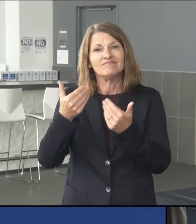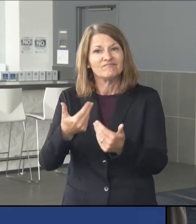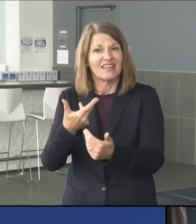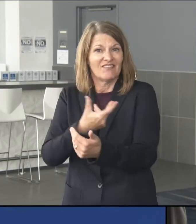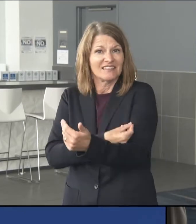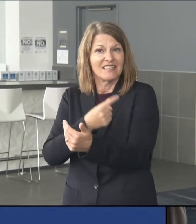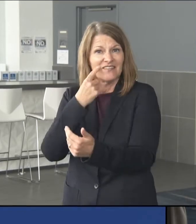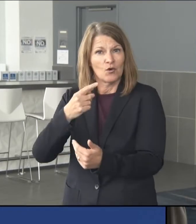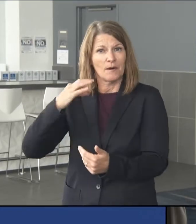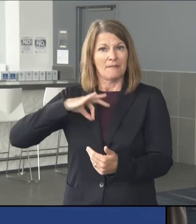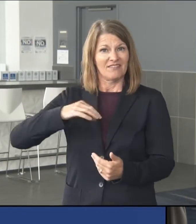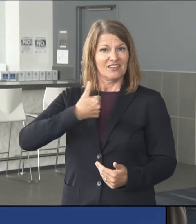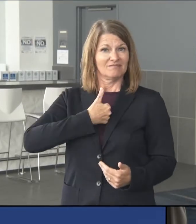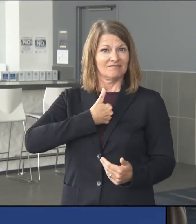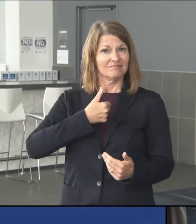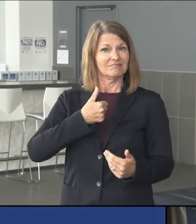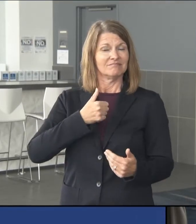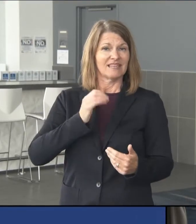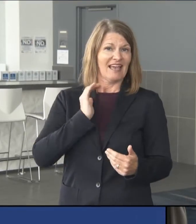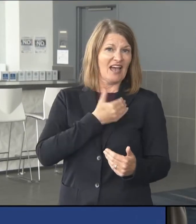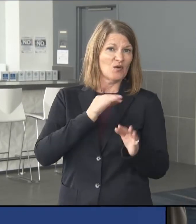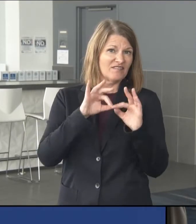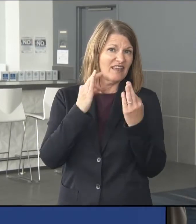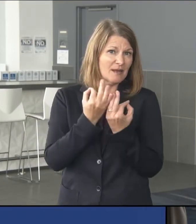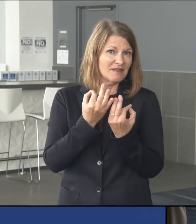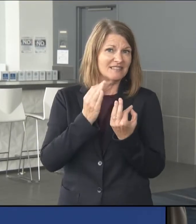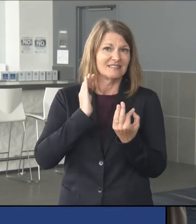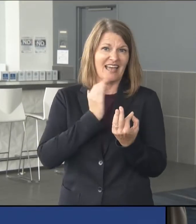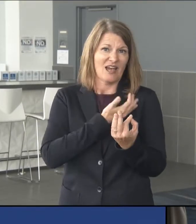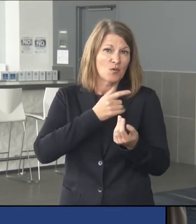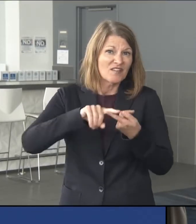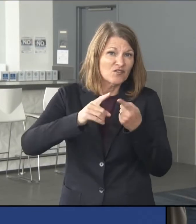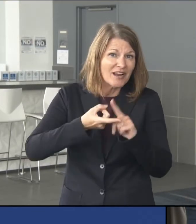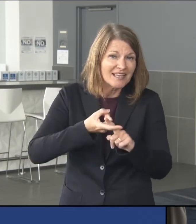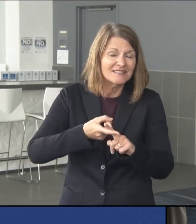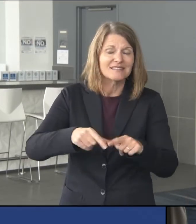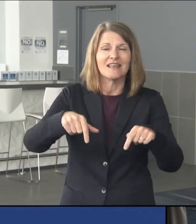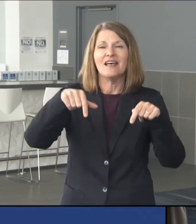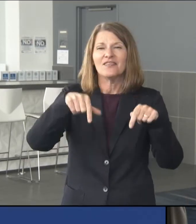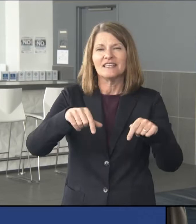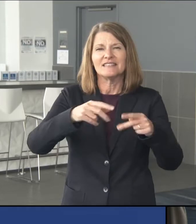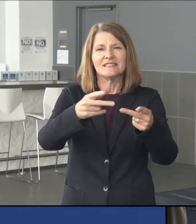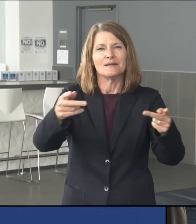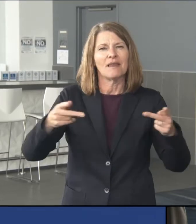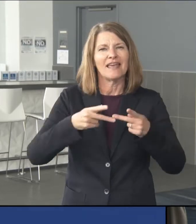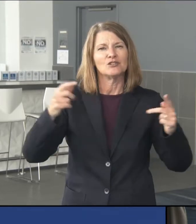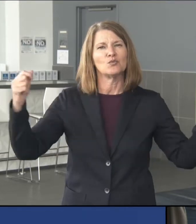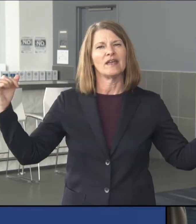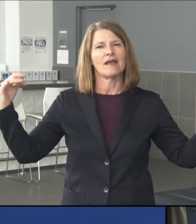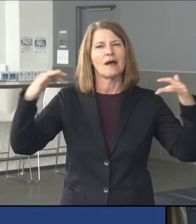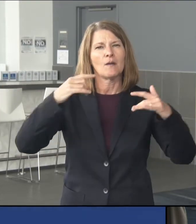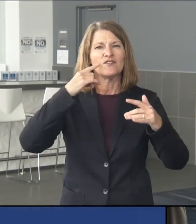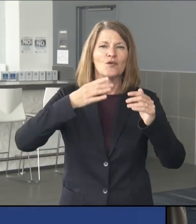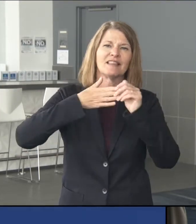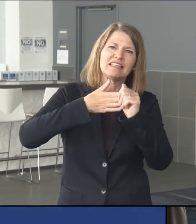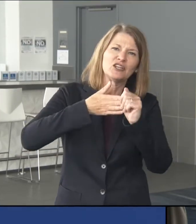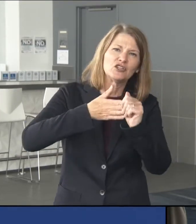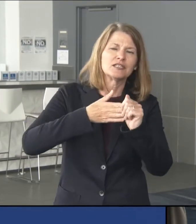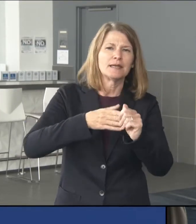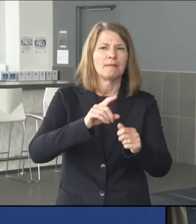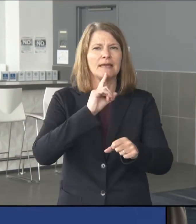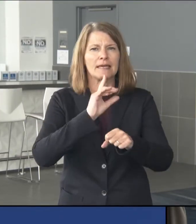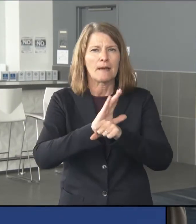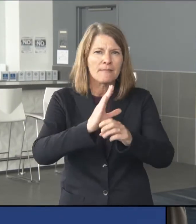of ourselves, our families, and our friends. This is a place where we come together for leadership, commitment,